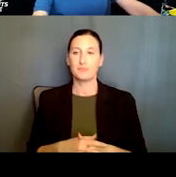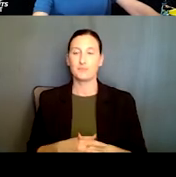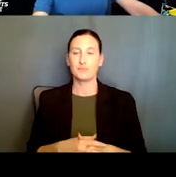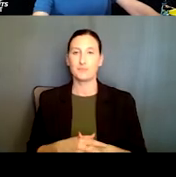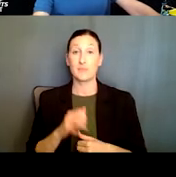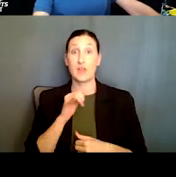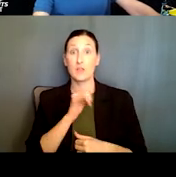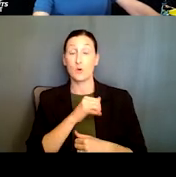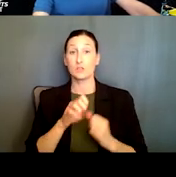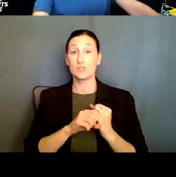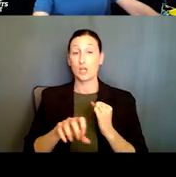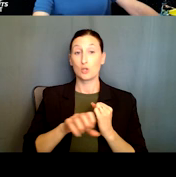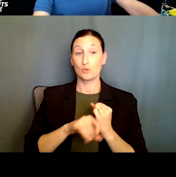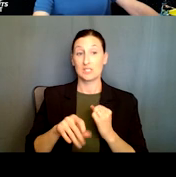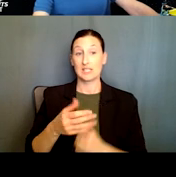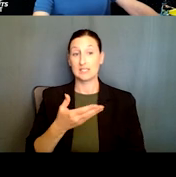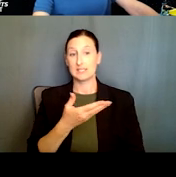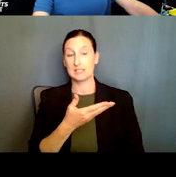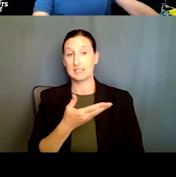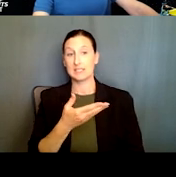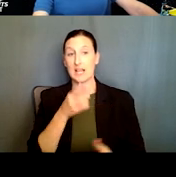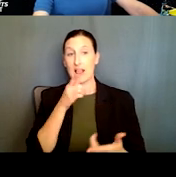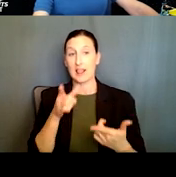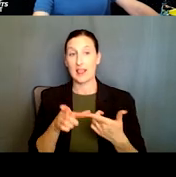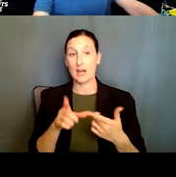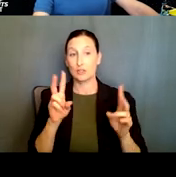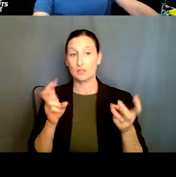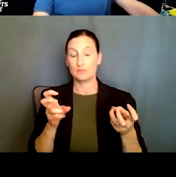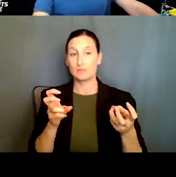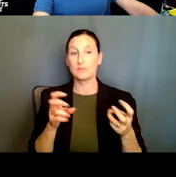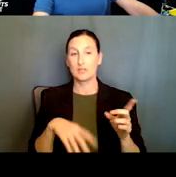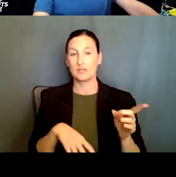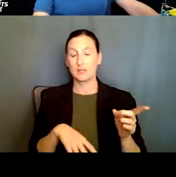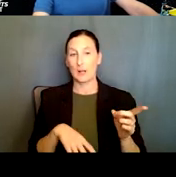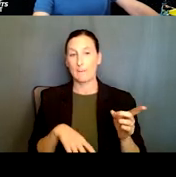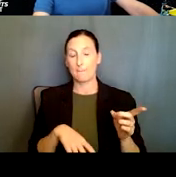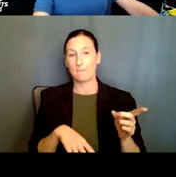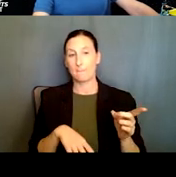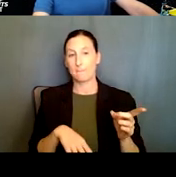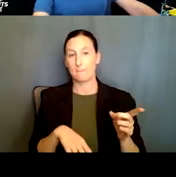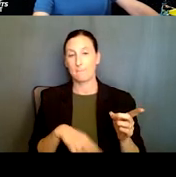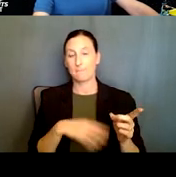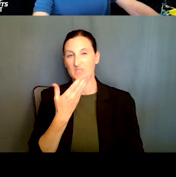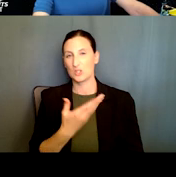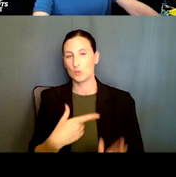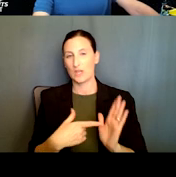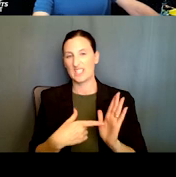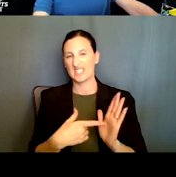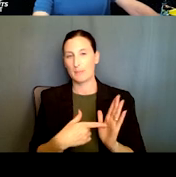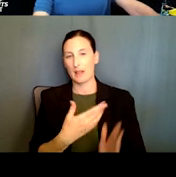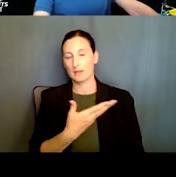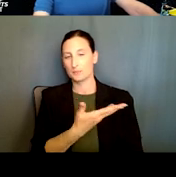uh, these dear colleague, uh, uh, letters. And this is one such, uh, uh, DCL, dear colleague letter.